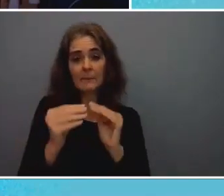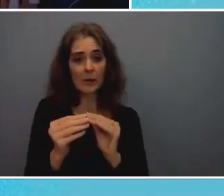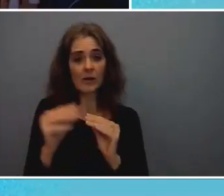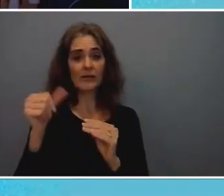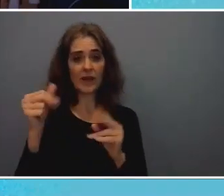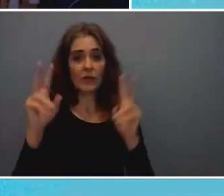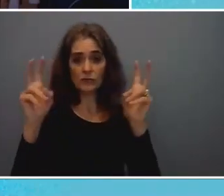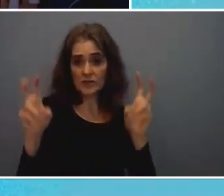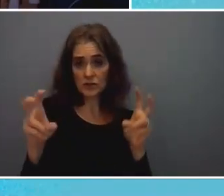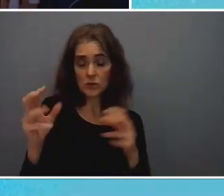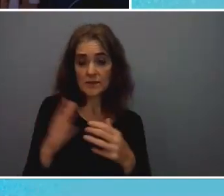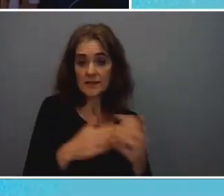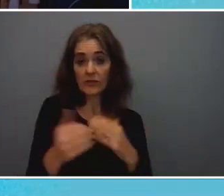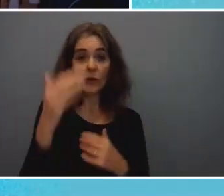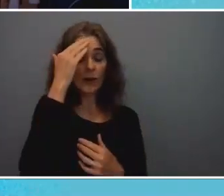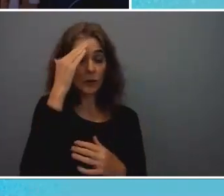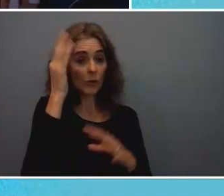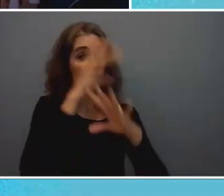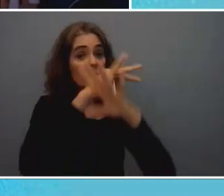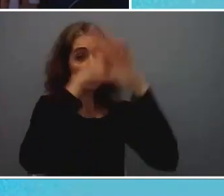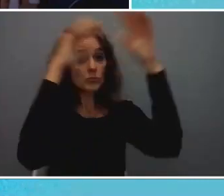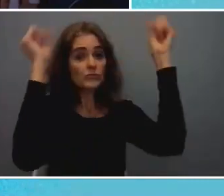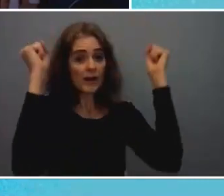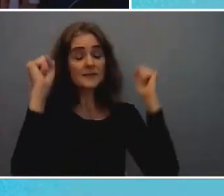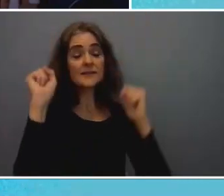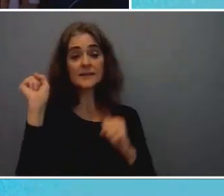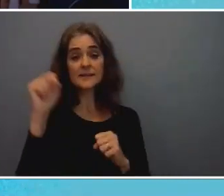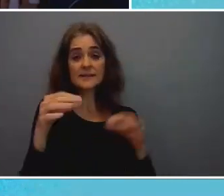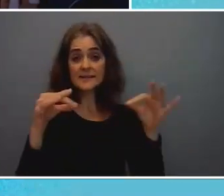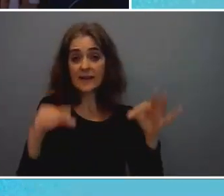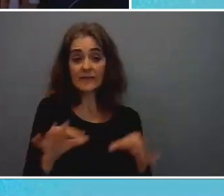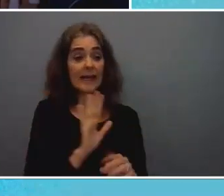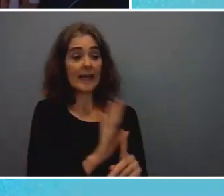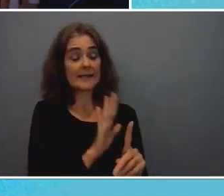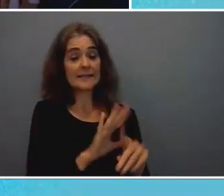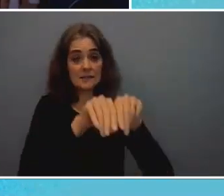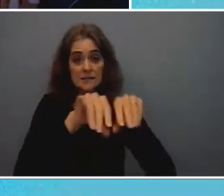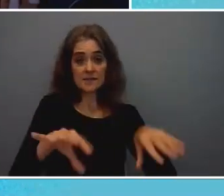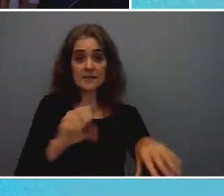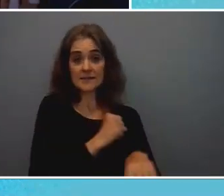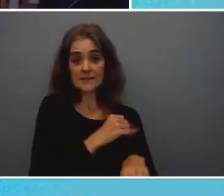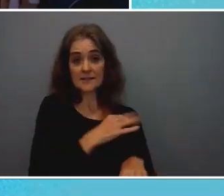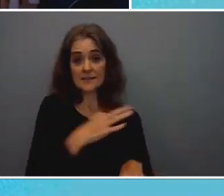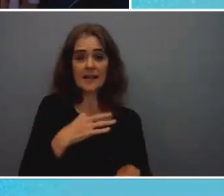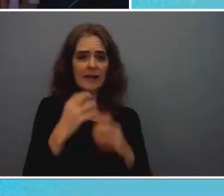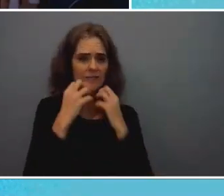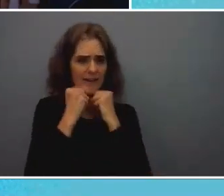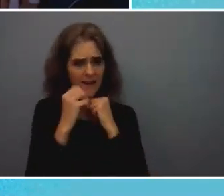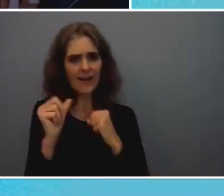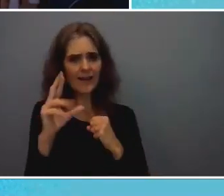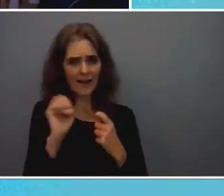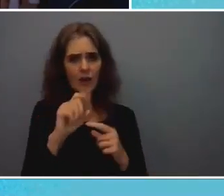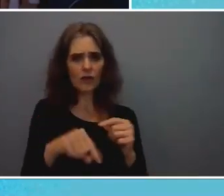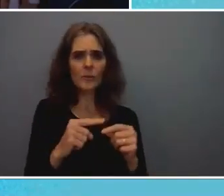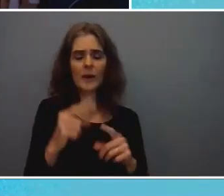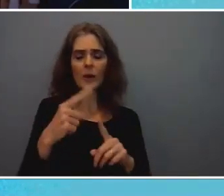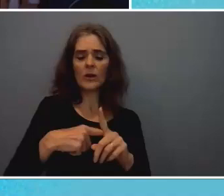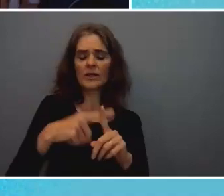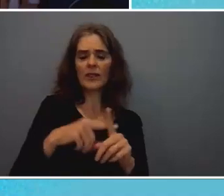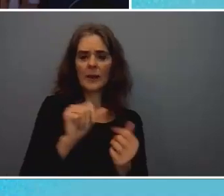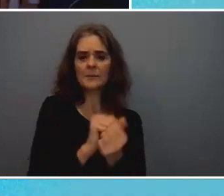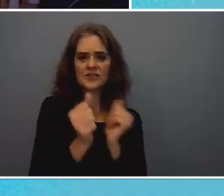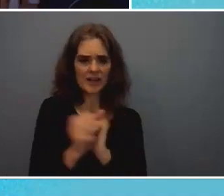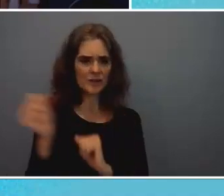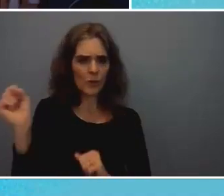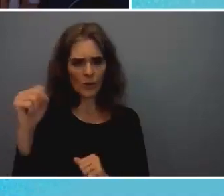issues even though i know the president really and and his staff really do care about climate change but i start with the with the